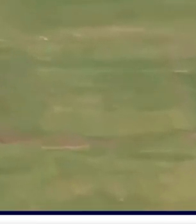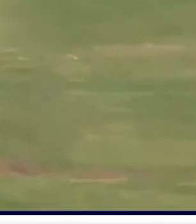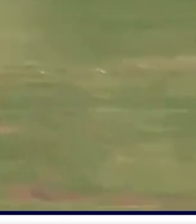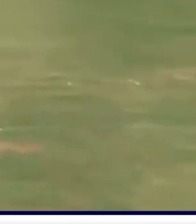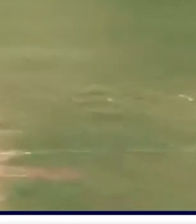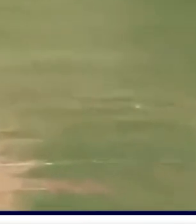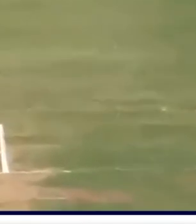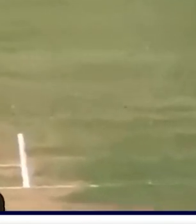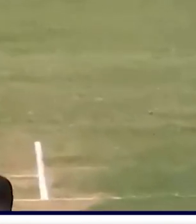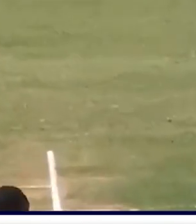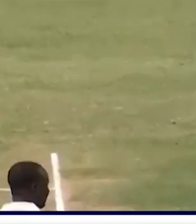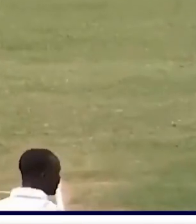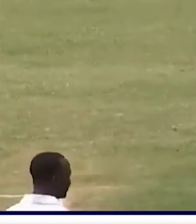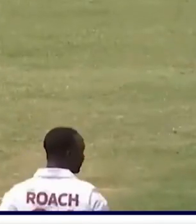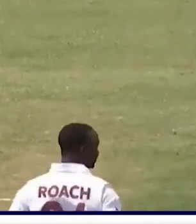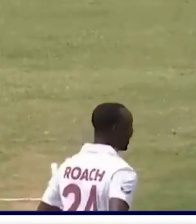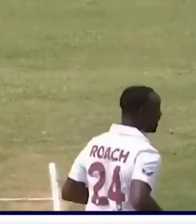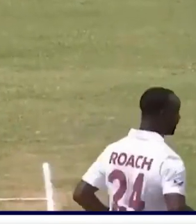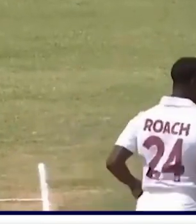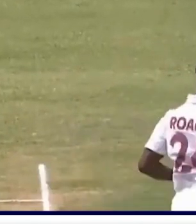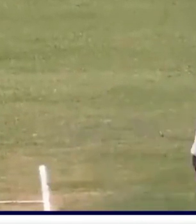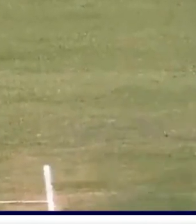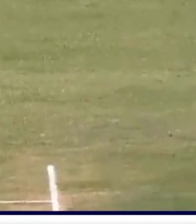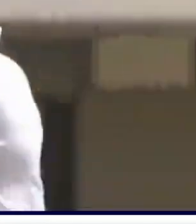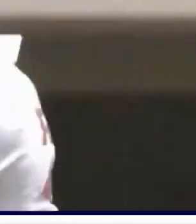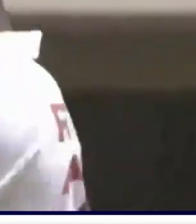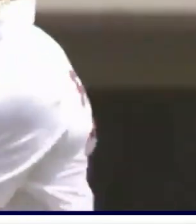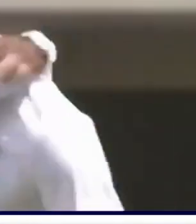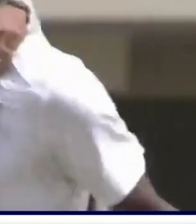is ready to take on India in the first test tomorrow in Dominica.